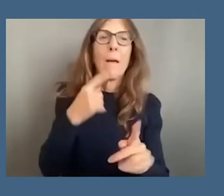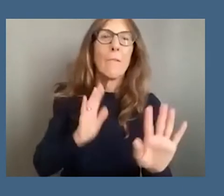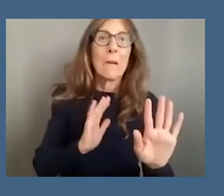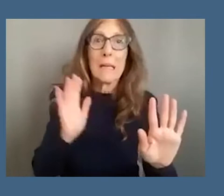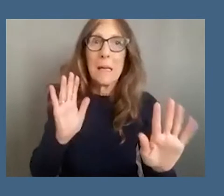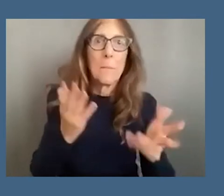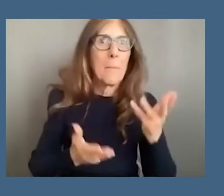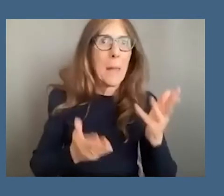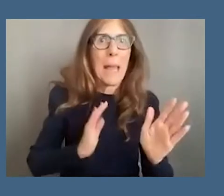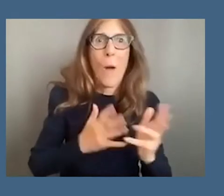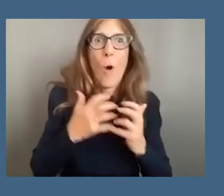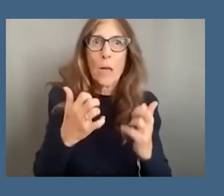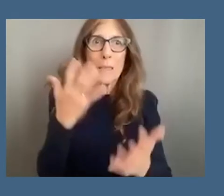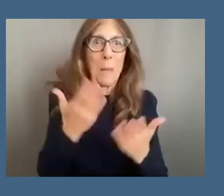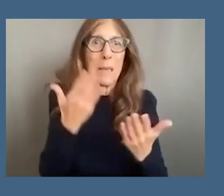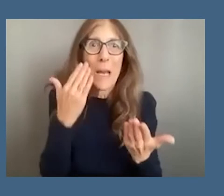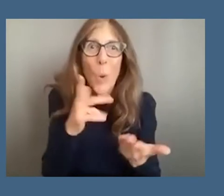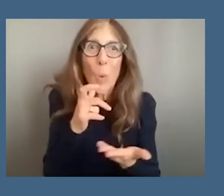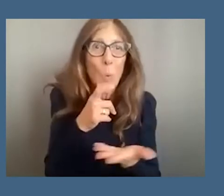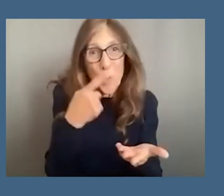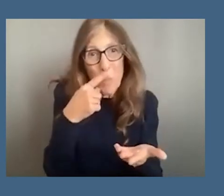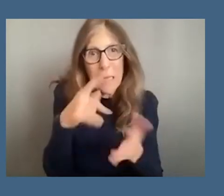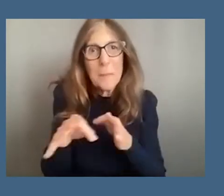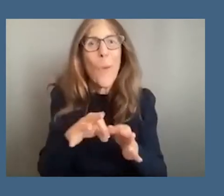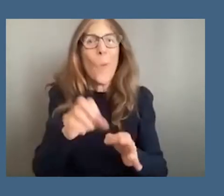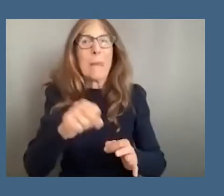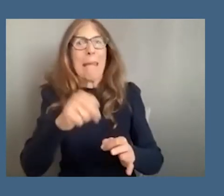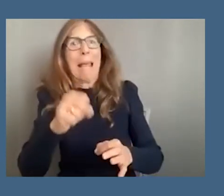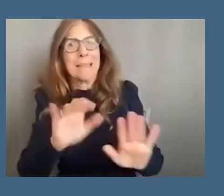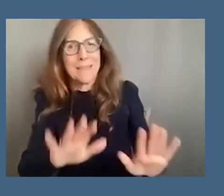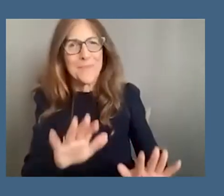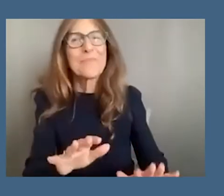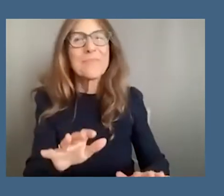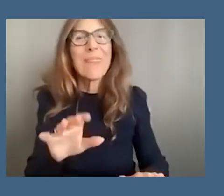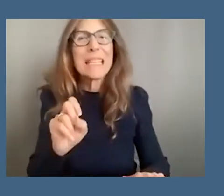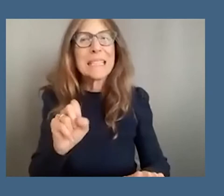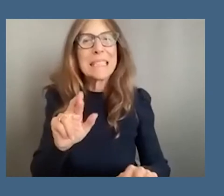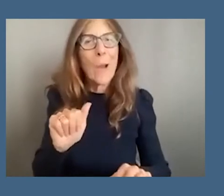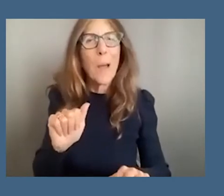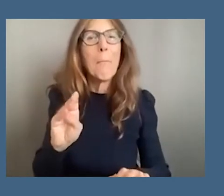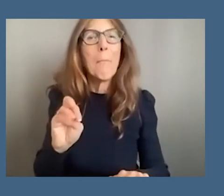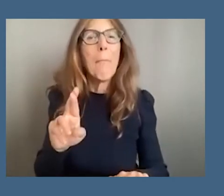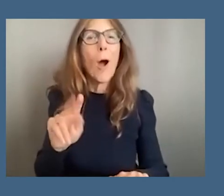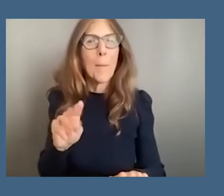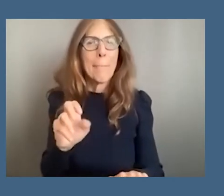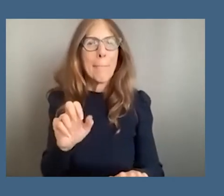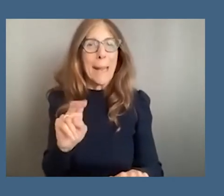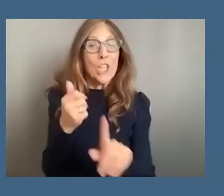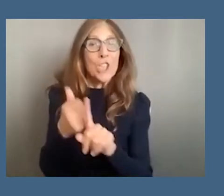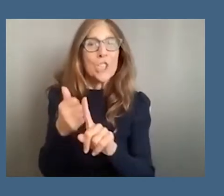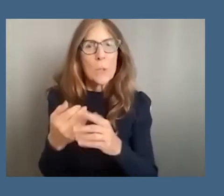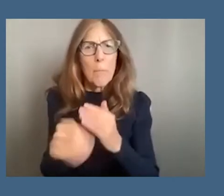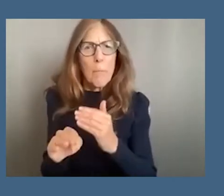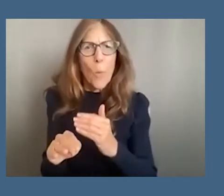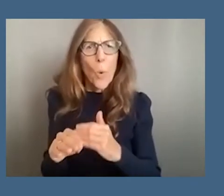may not know exactly who she was yes absolutely um so sarah bartman uh is someone who was born in